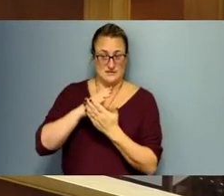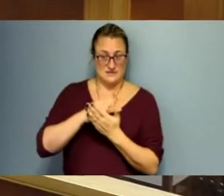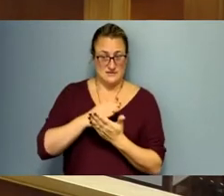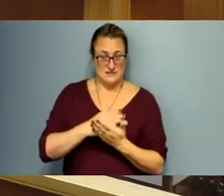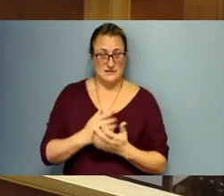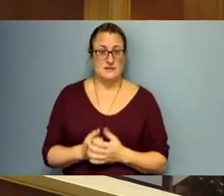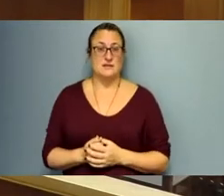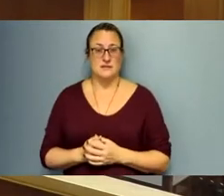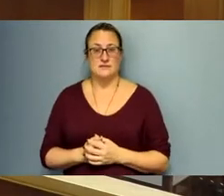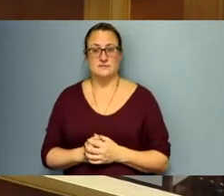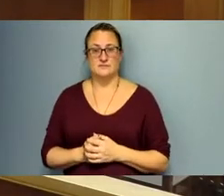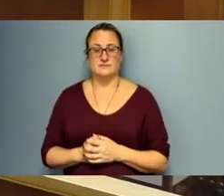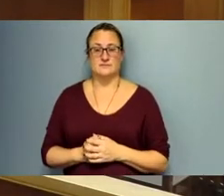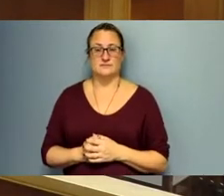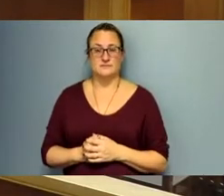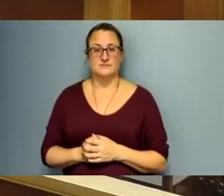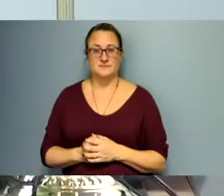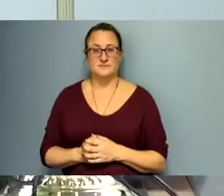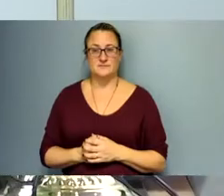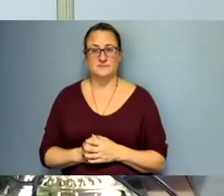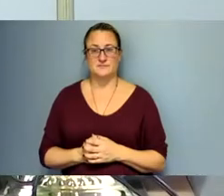I'm trying to find my list now.